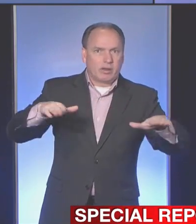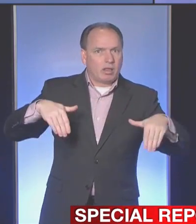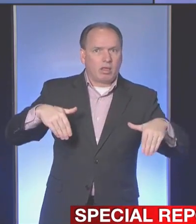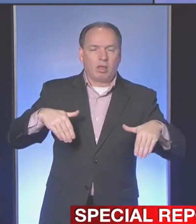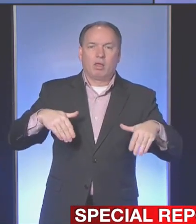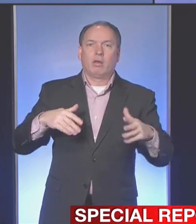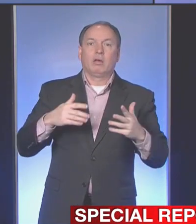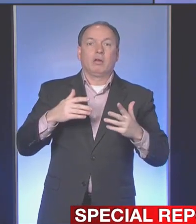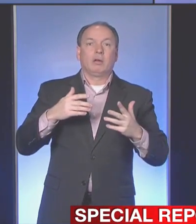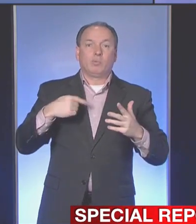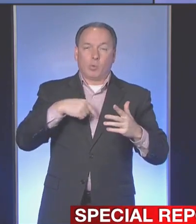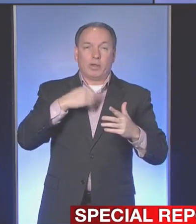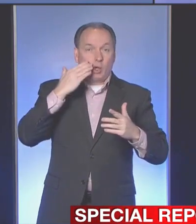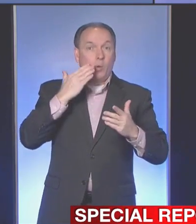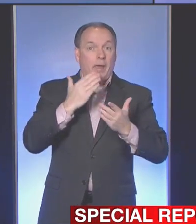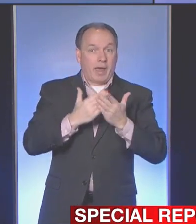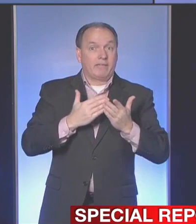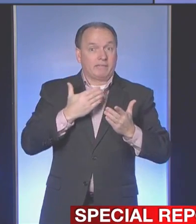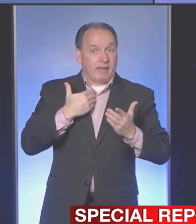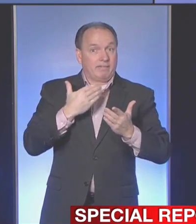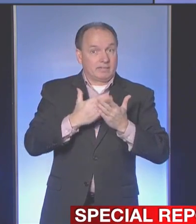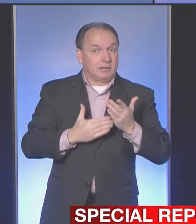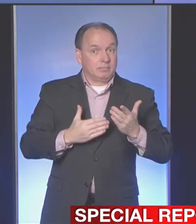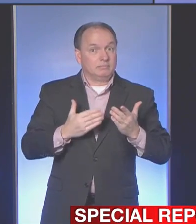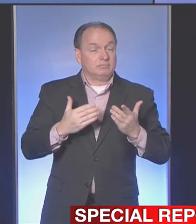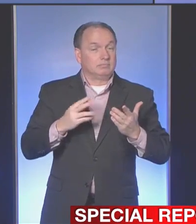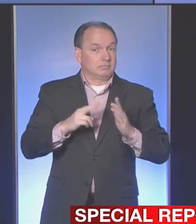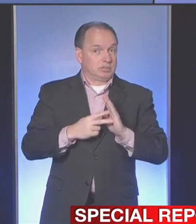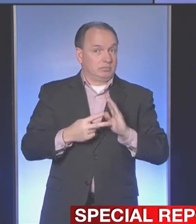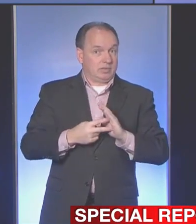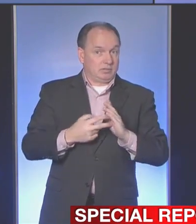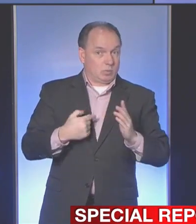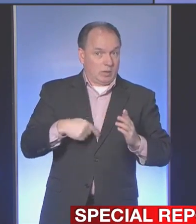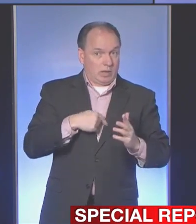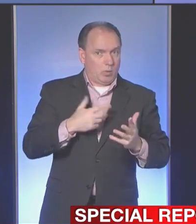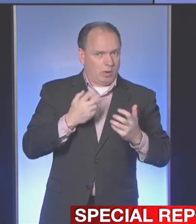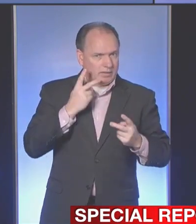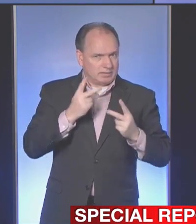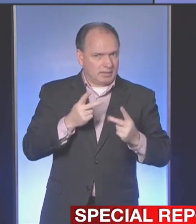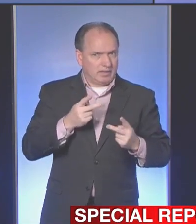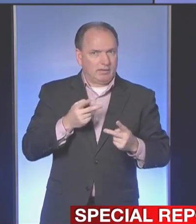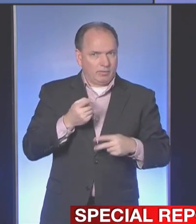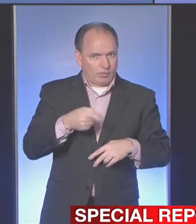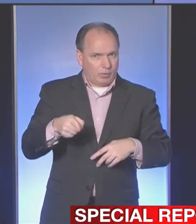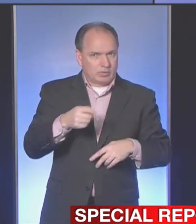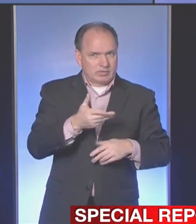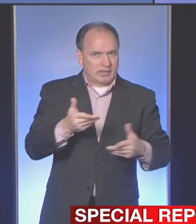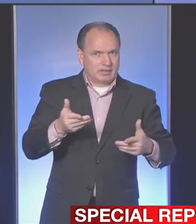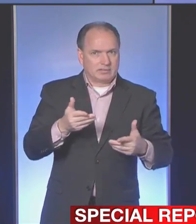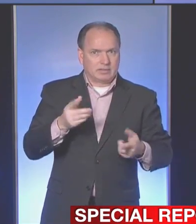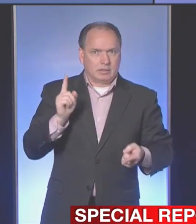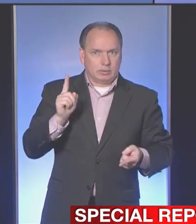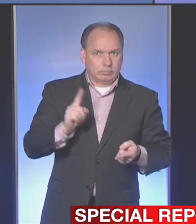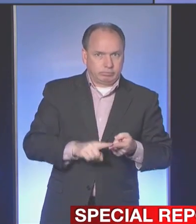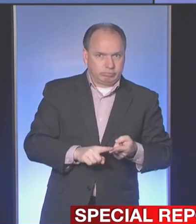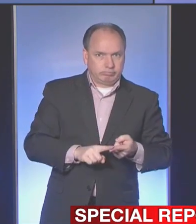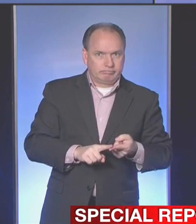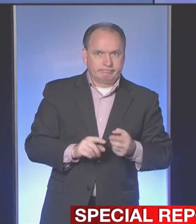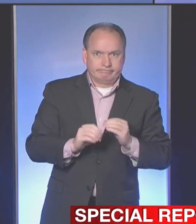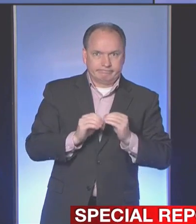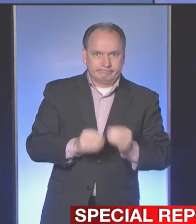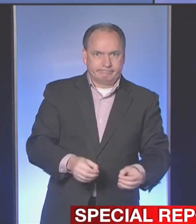but we know we have some. And so once, you know, we want to see those things really end and